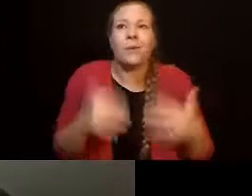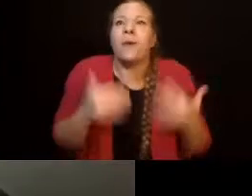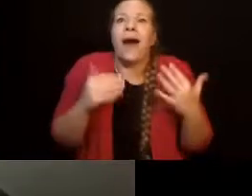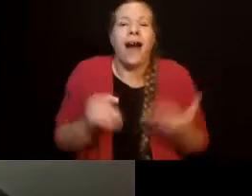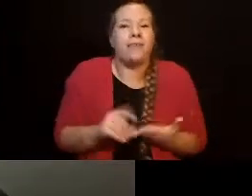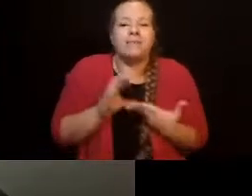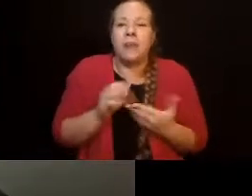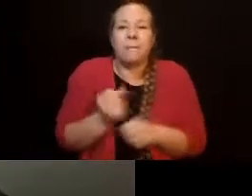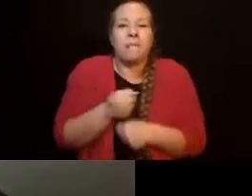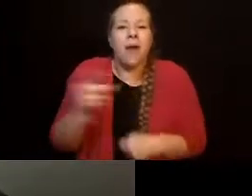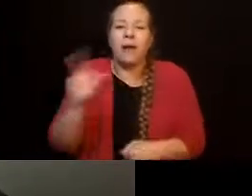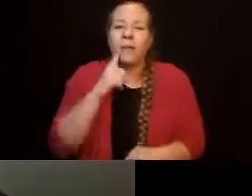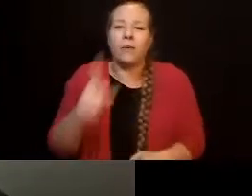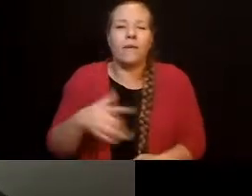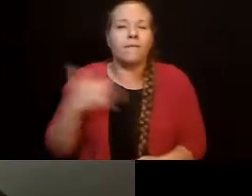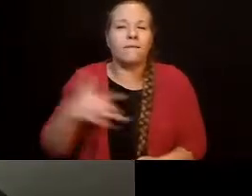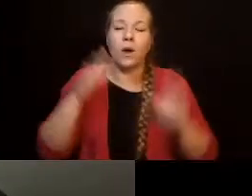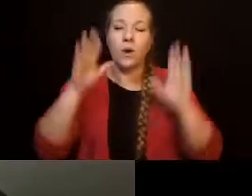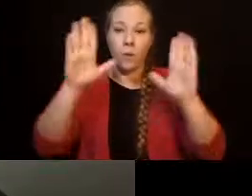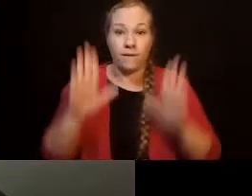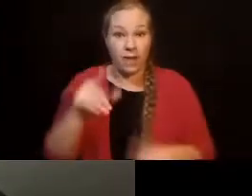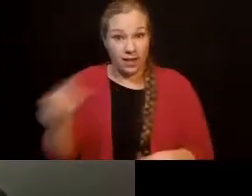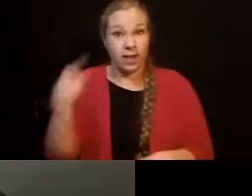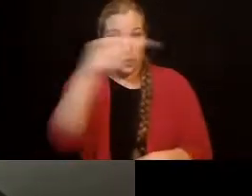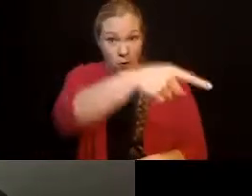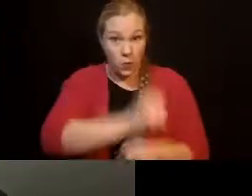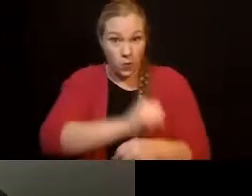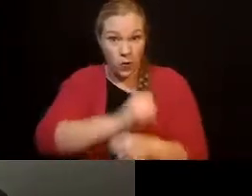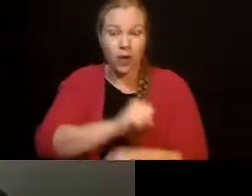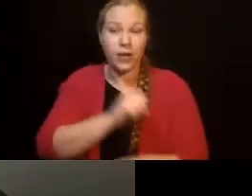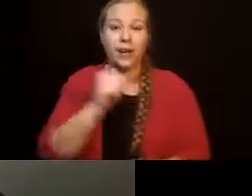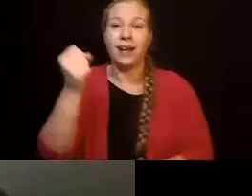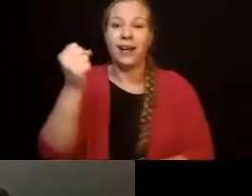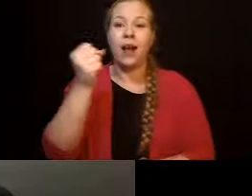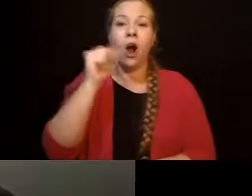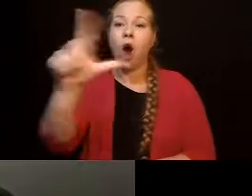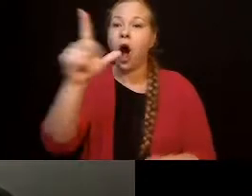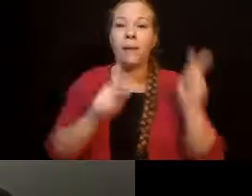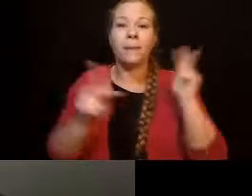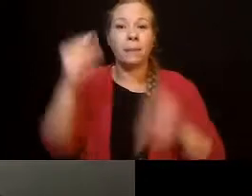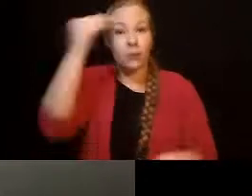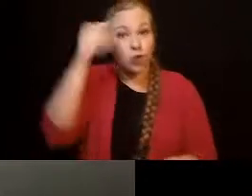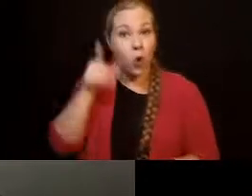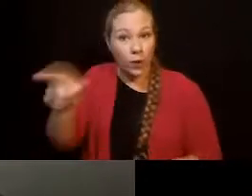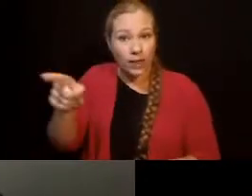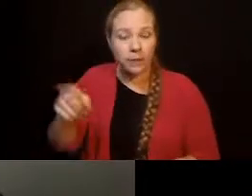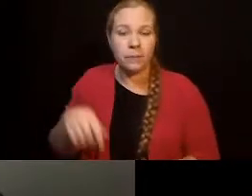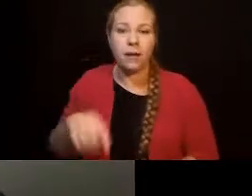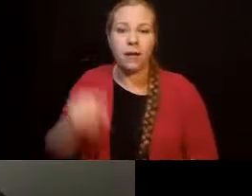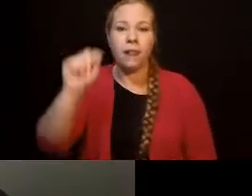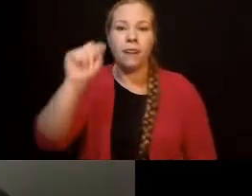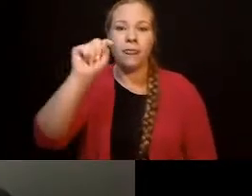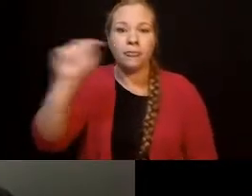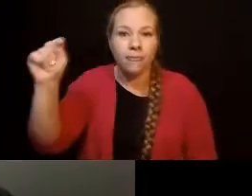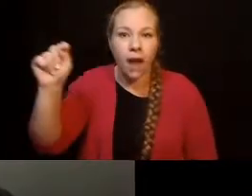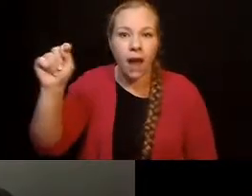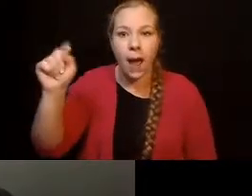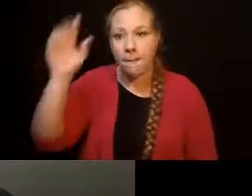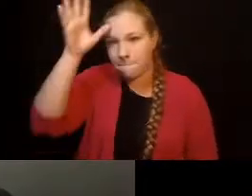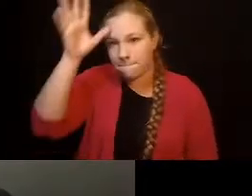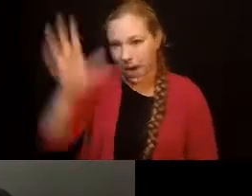Jesse's, uh, nickname at work was the mayor. And he was really concerned that they not